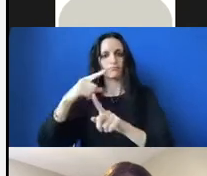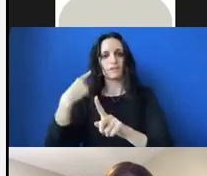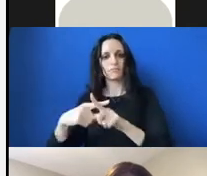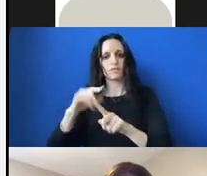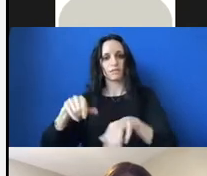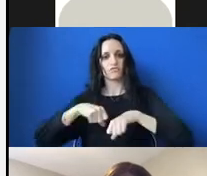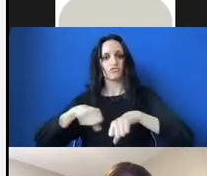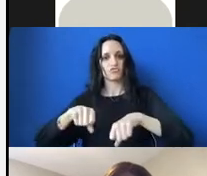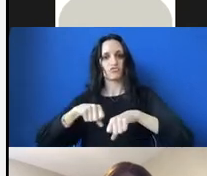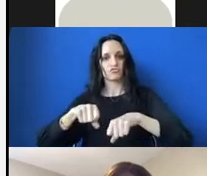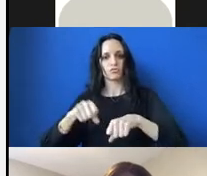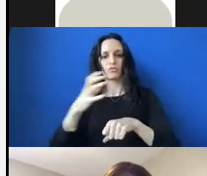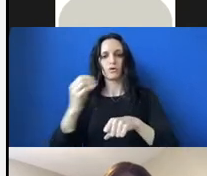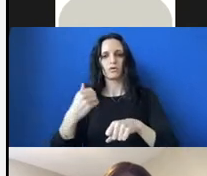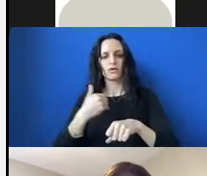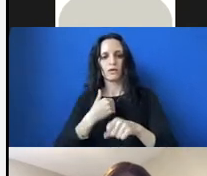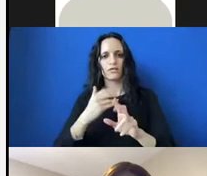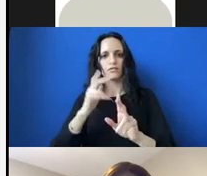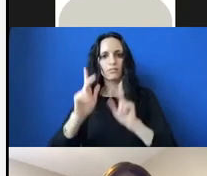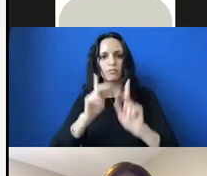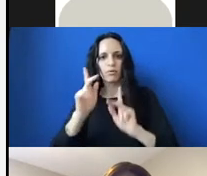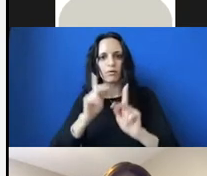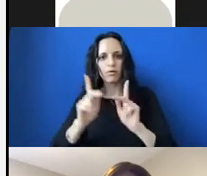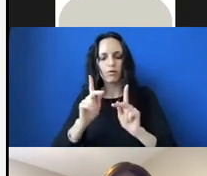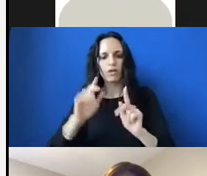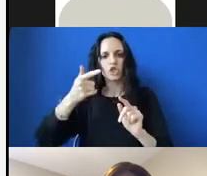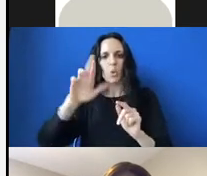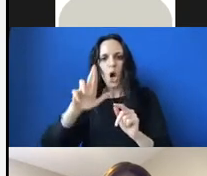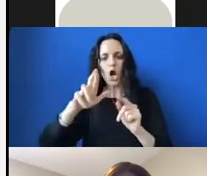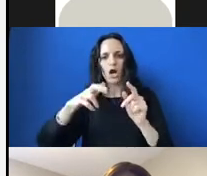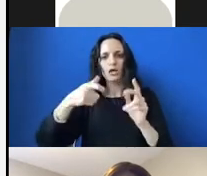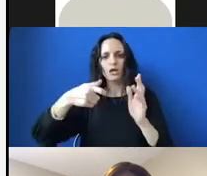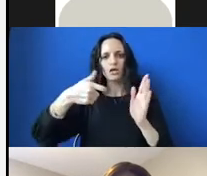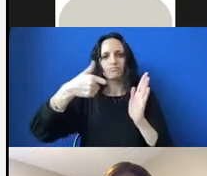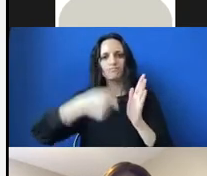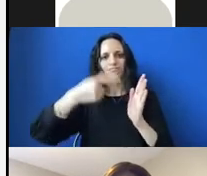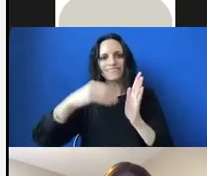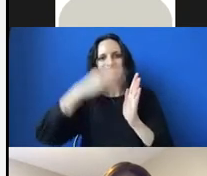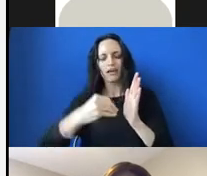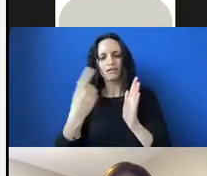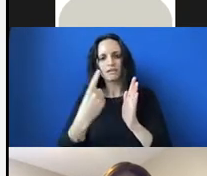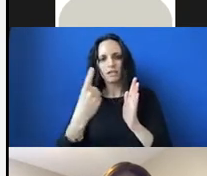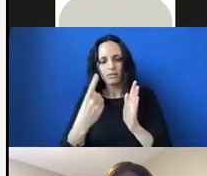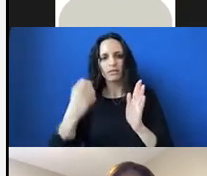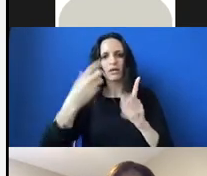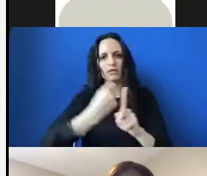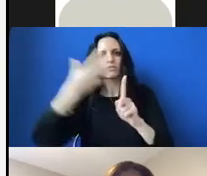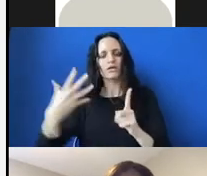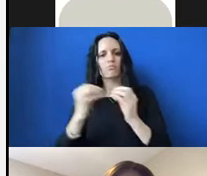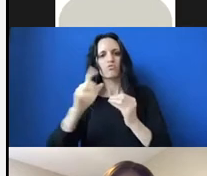QR code so that people can scan something and read more about what the art display is about and what we are showcasing